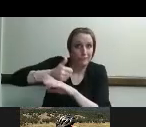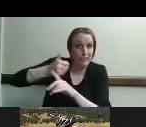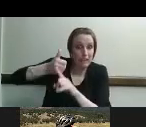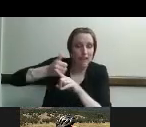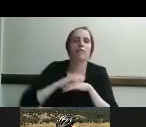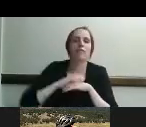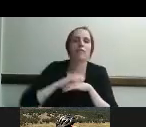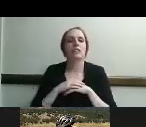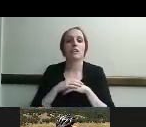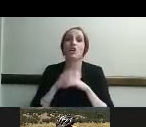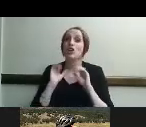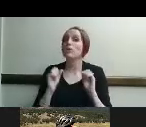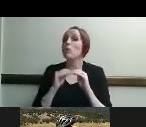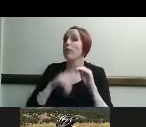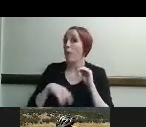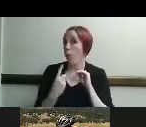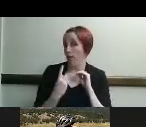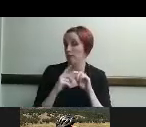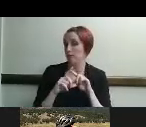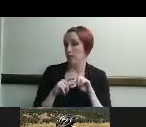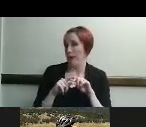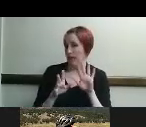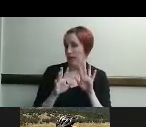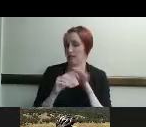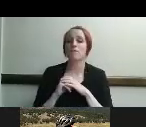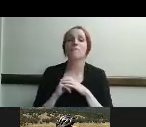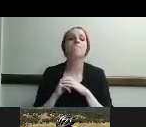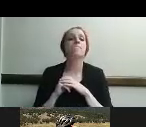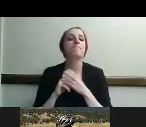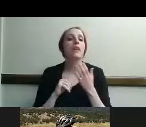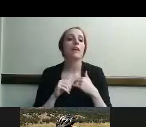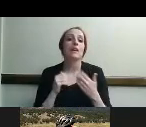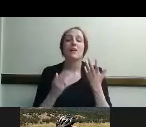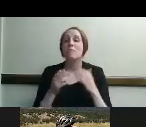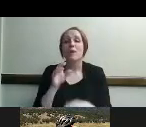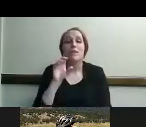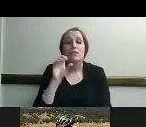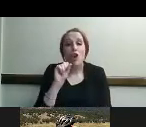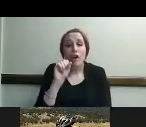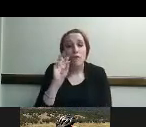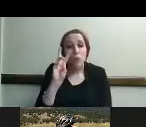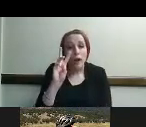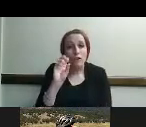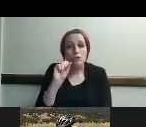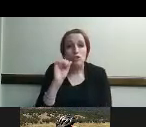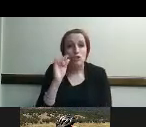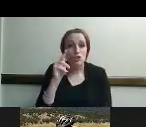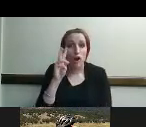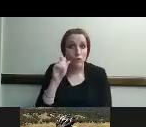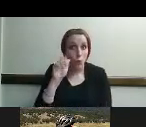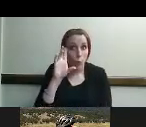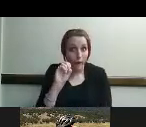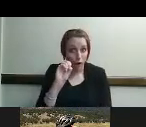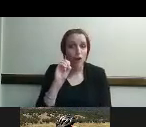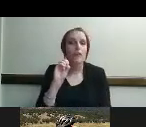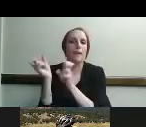are it could be accessibility software if they're getting some type of a computer um accessories